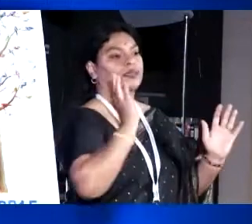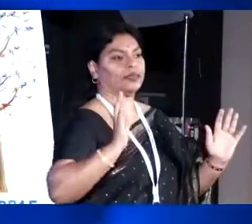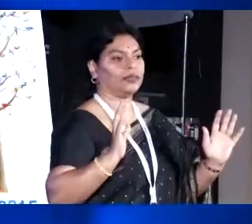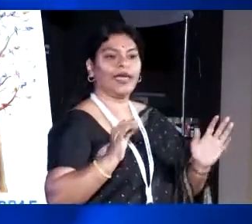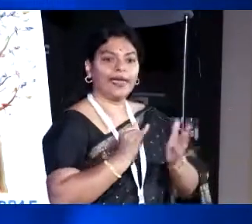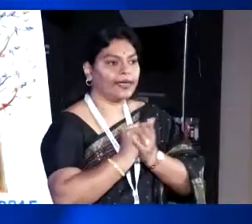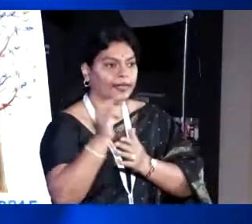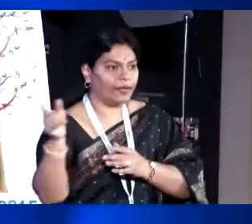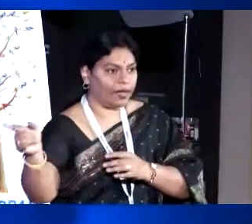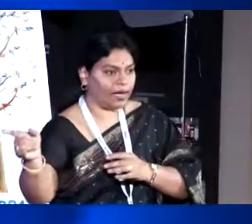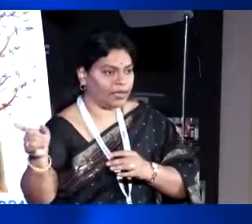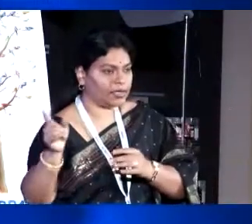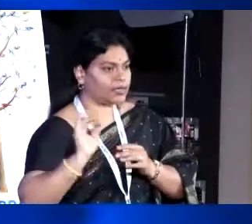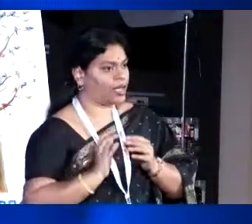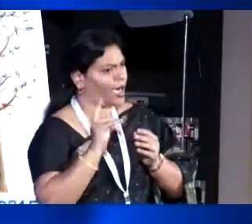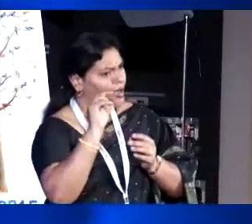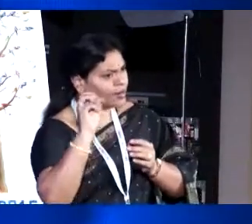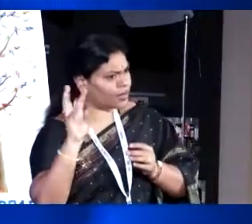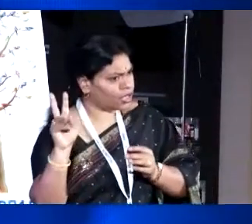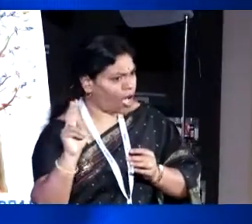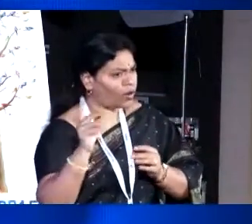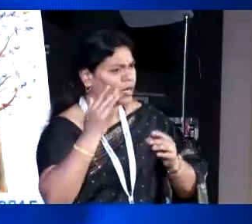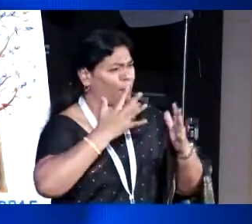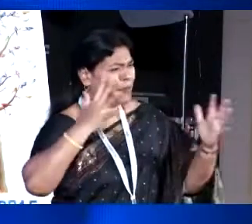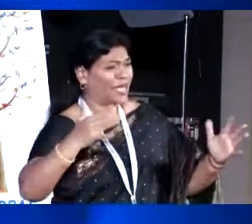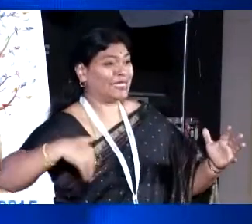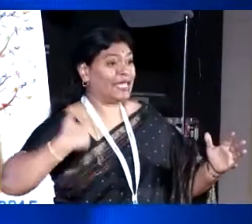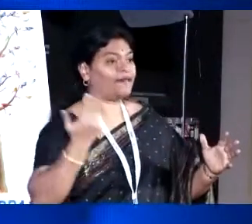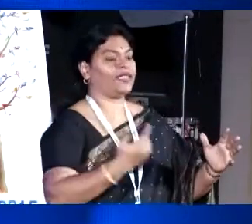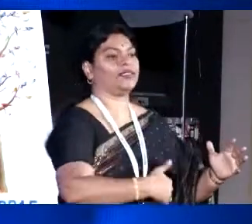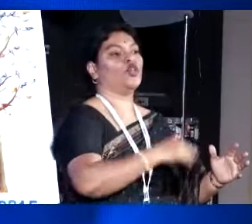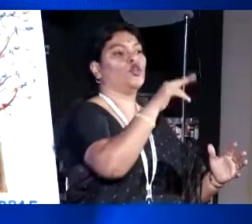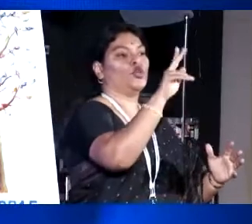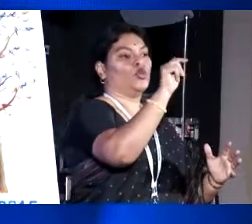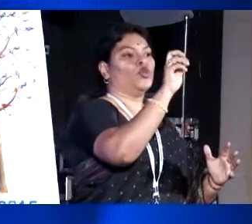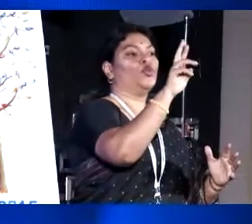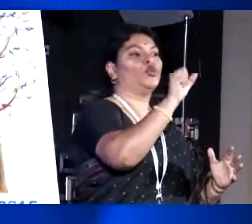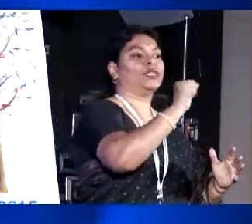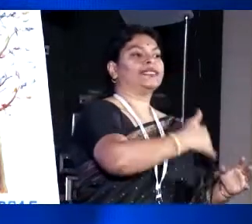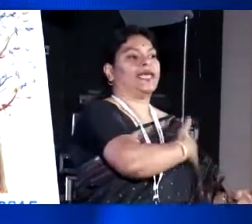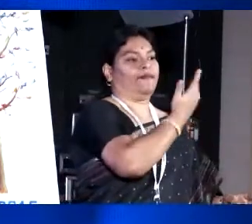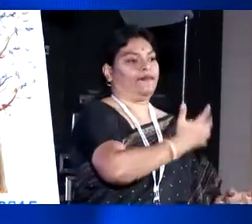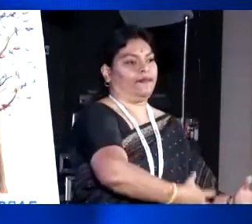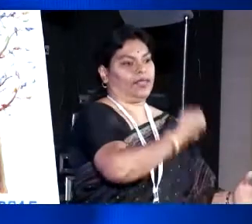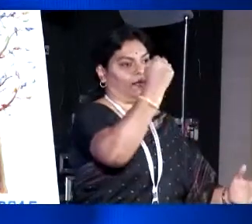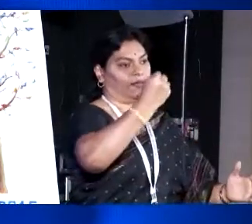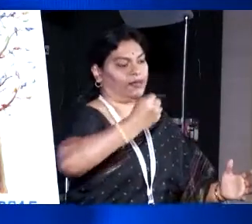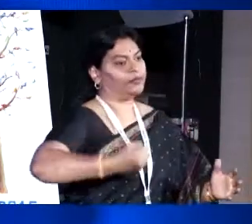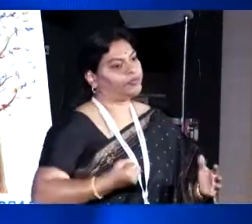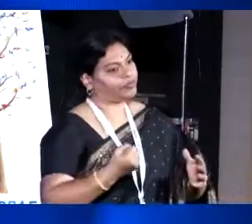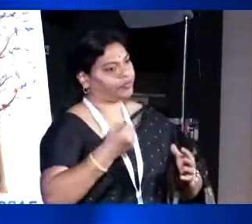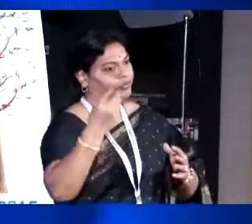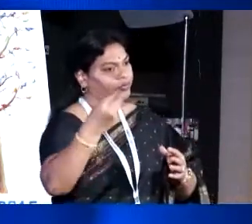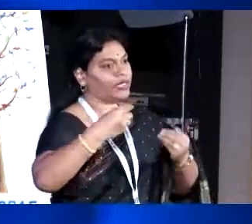rural part, in the small town part, the biggest health racket is removal of uterus. And the biggest cause for that is this.